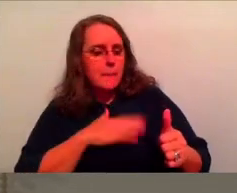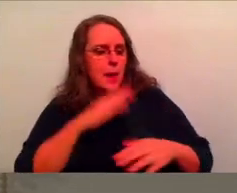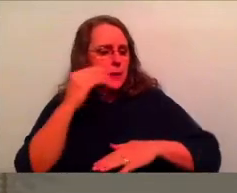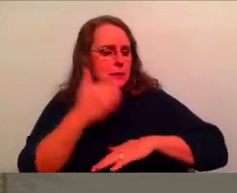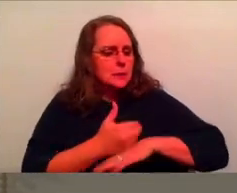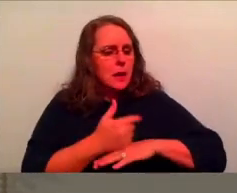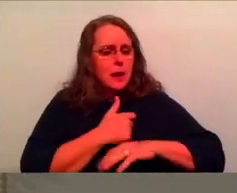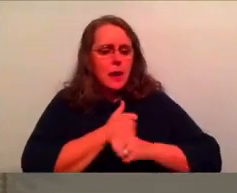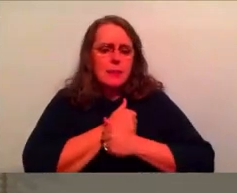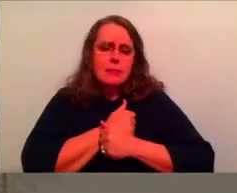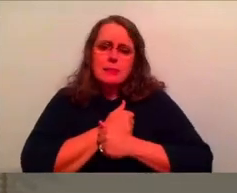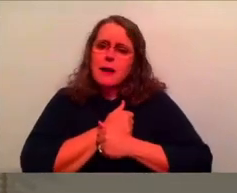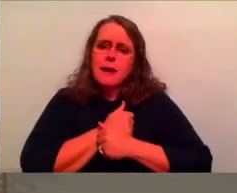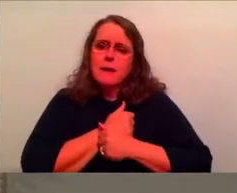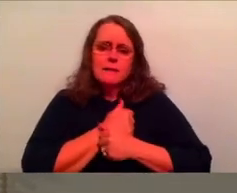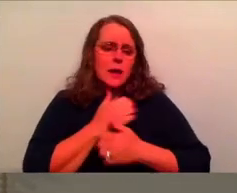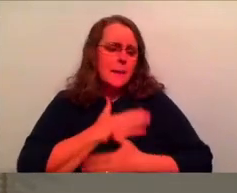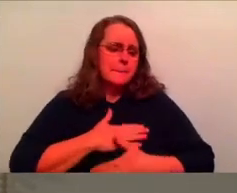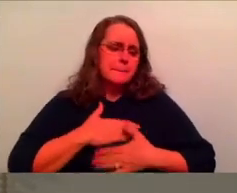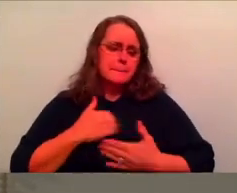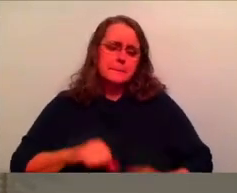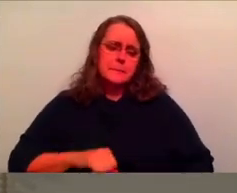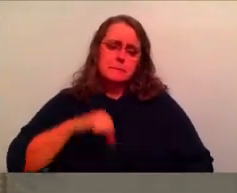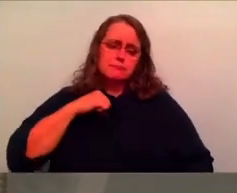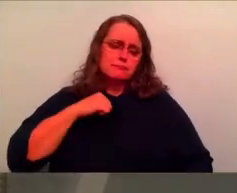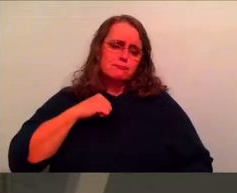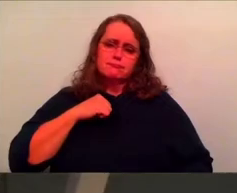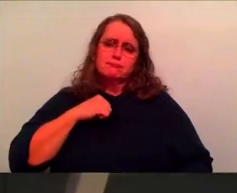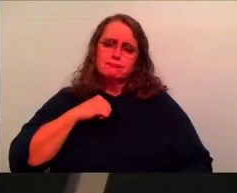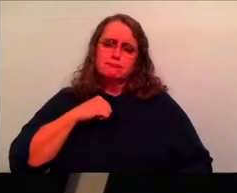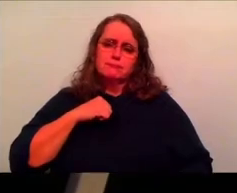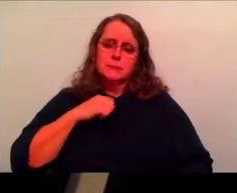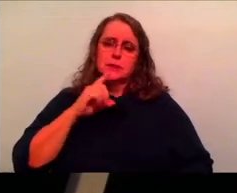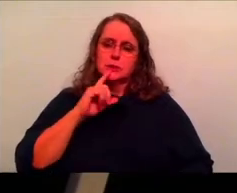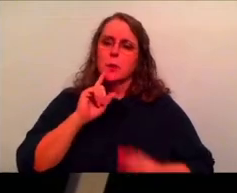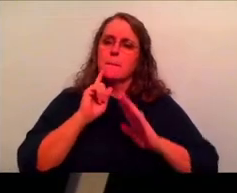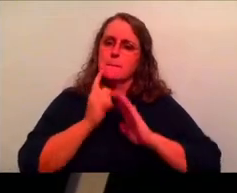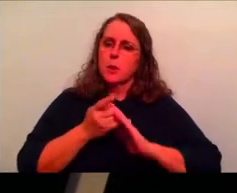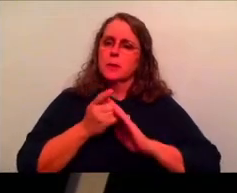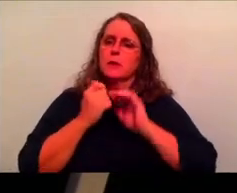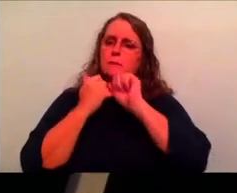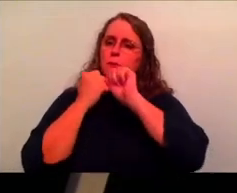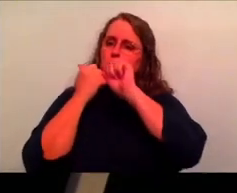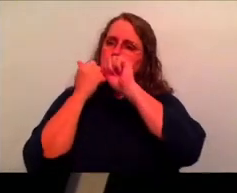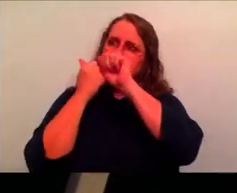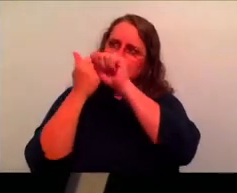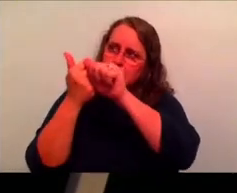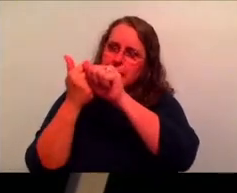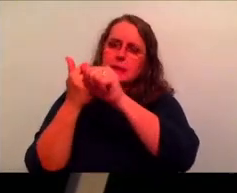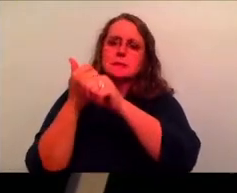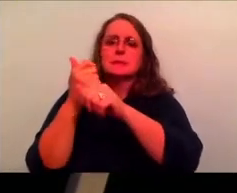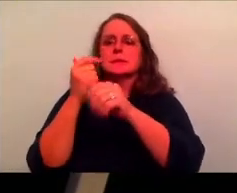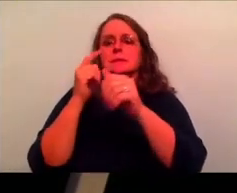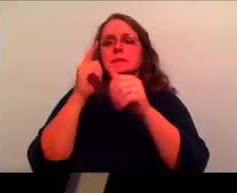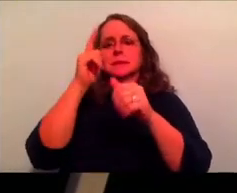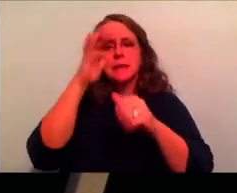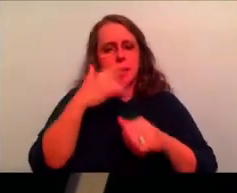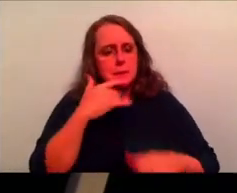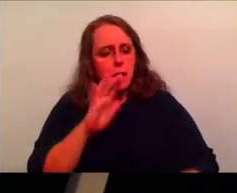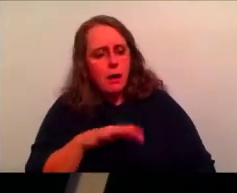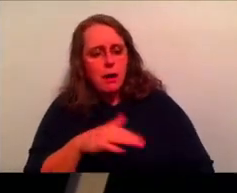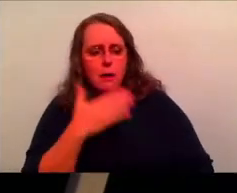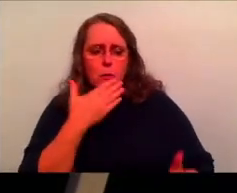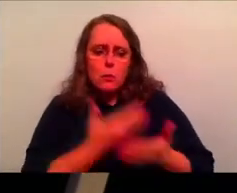him. am well pleased. A moment of obedience between father and son. And immediately God goes, Hey, well done. Well done.